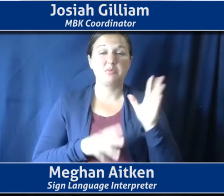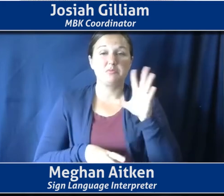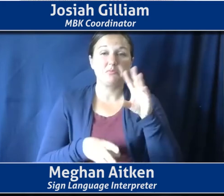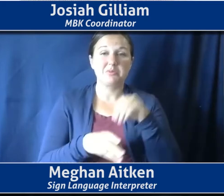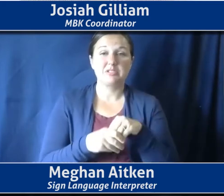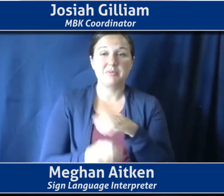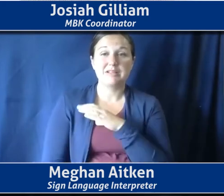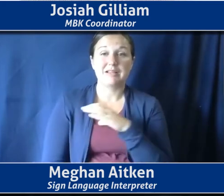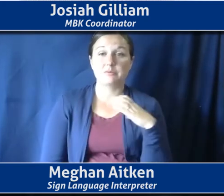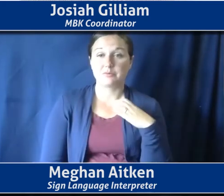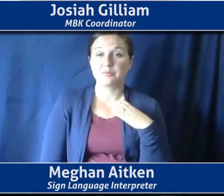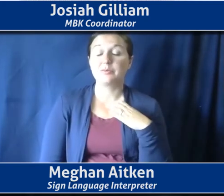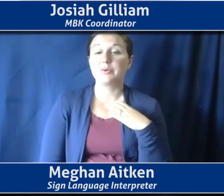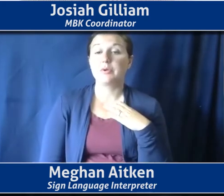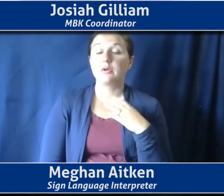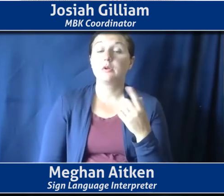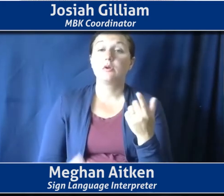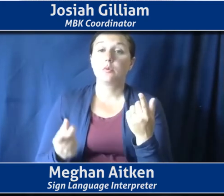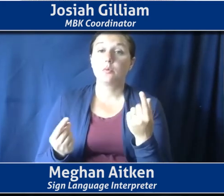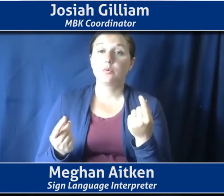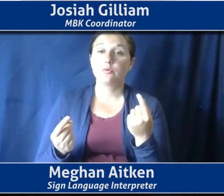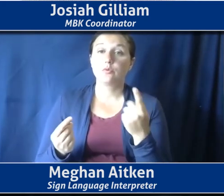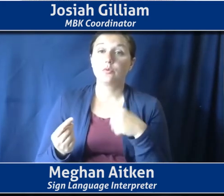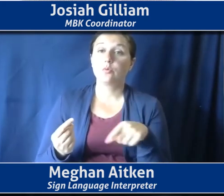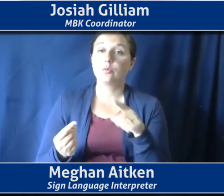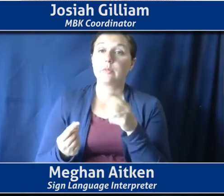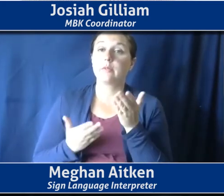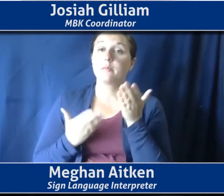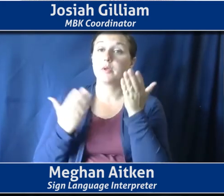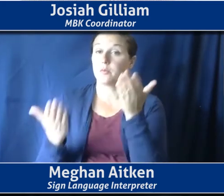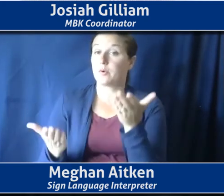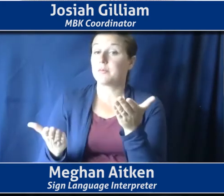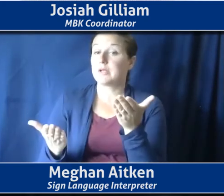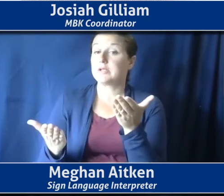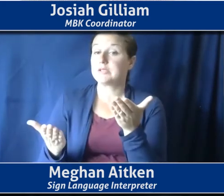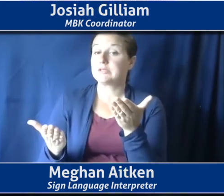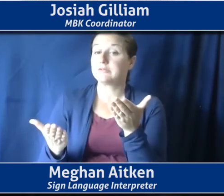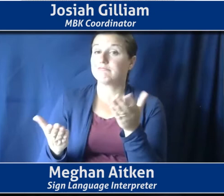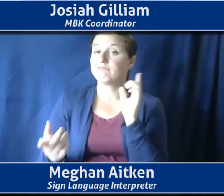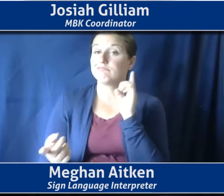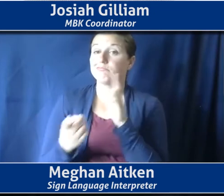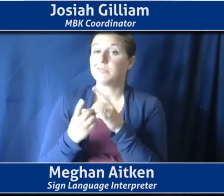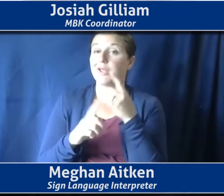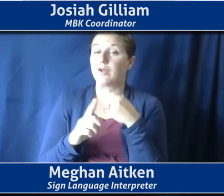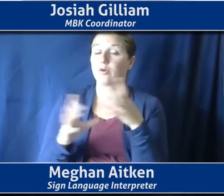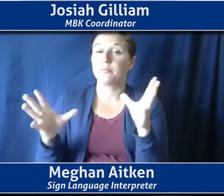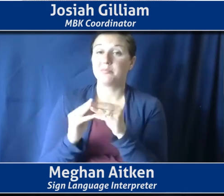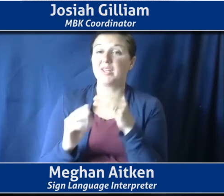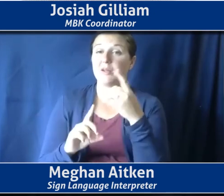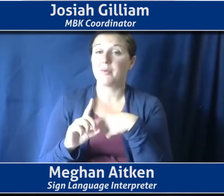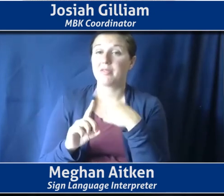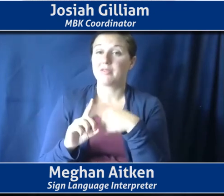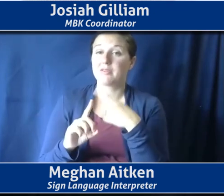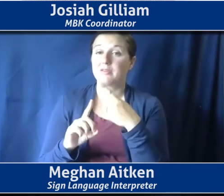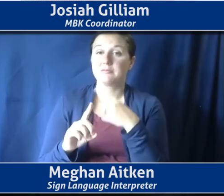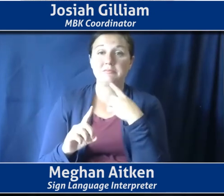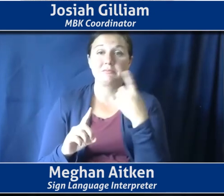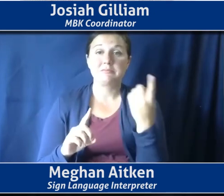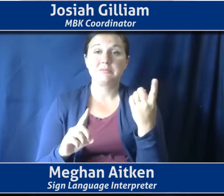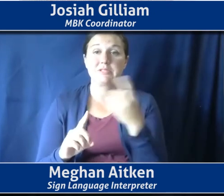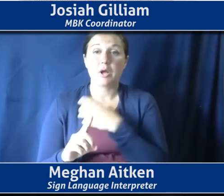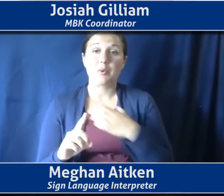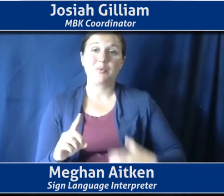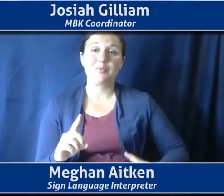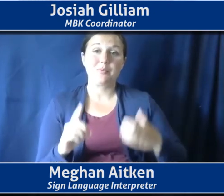And, um, what they do is they make recommendations. Um, they meet monthly, they make recommendations to the mayor around different things like